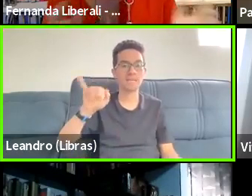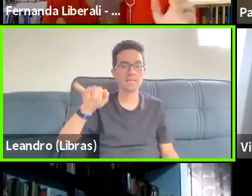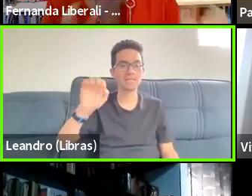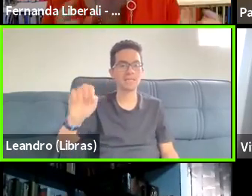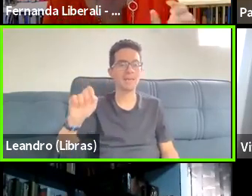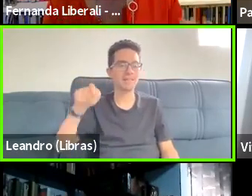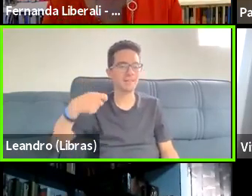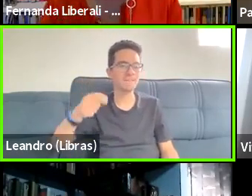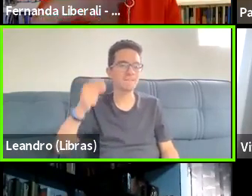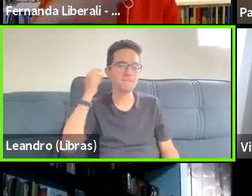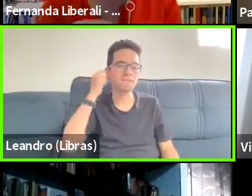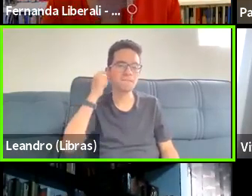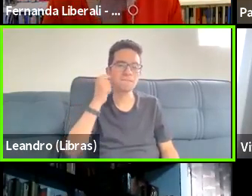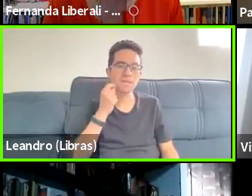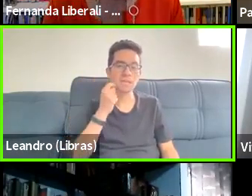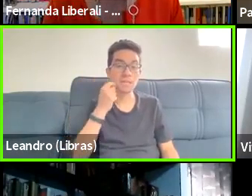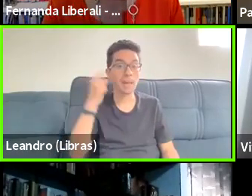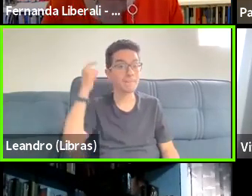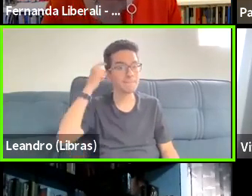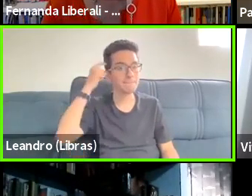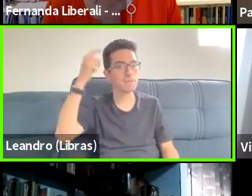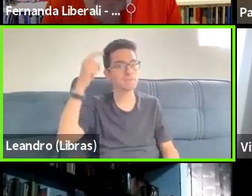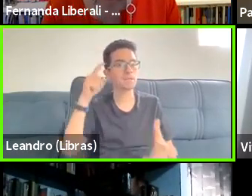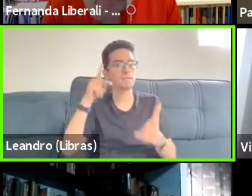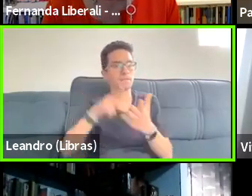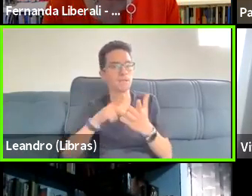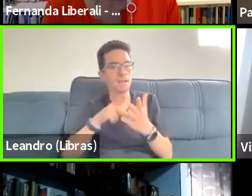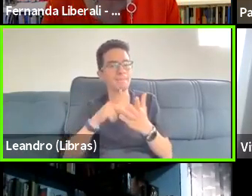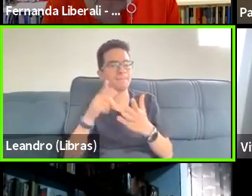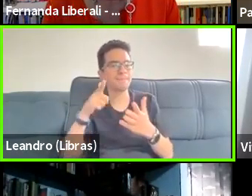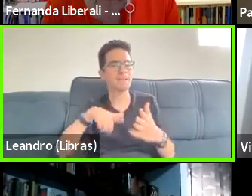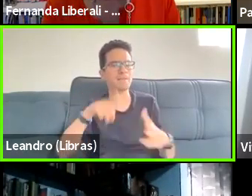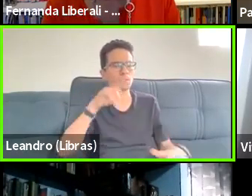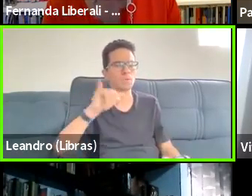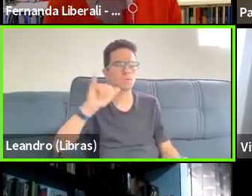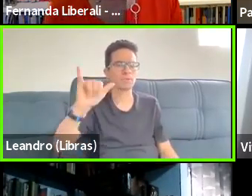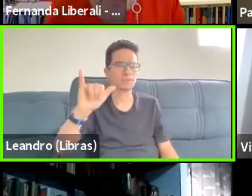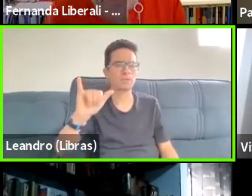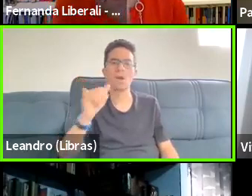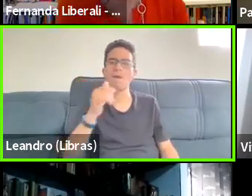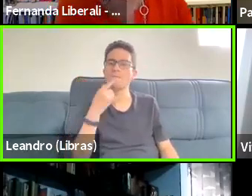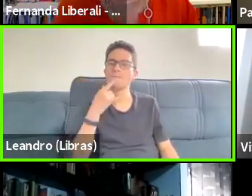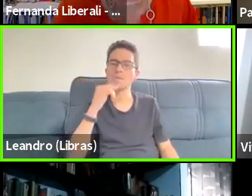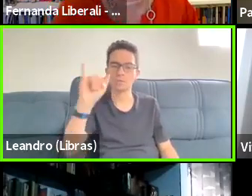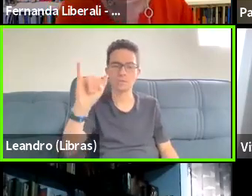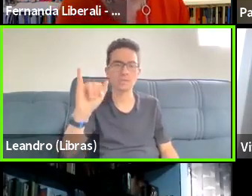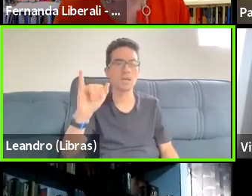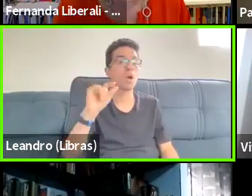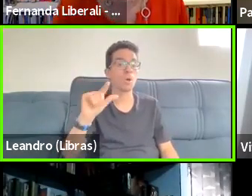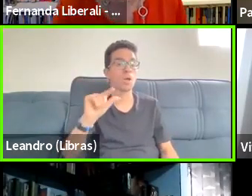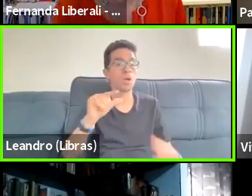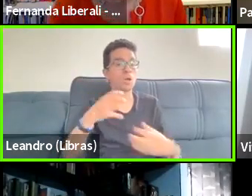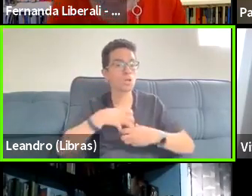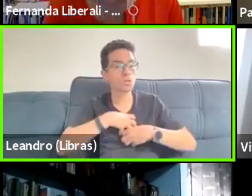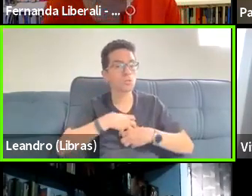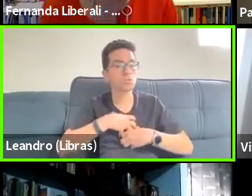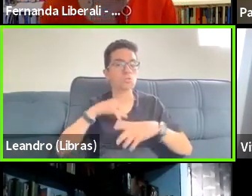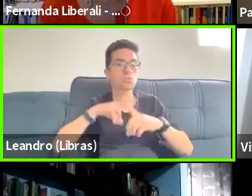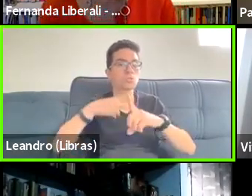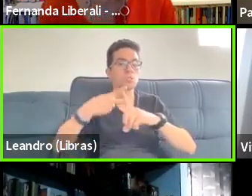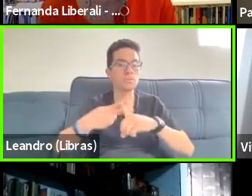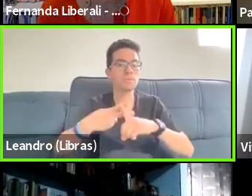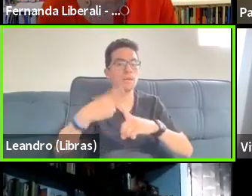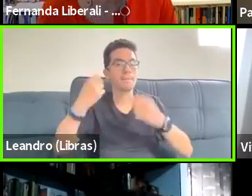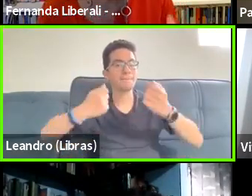Vygotsky's idea of the double movement of the necessary, uh, connection with everyday concepts. And